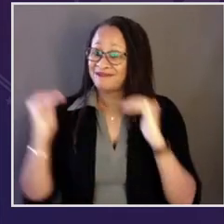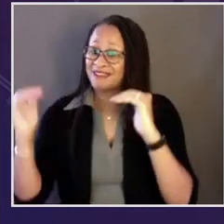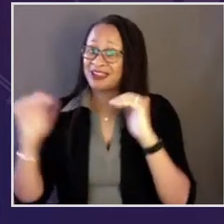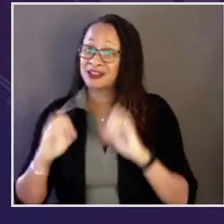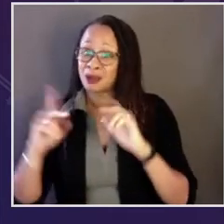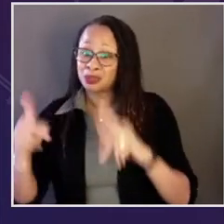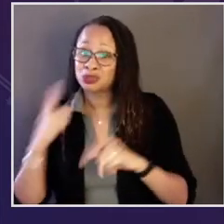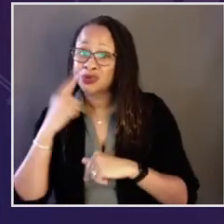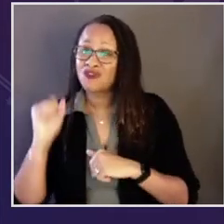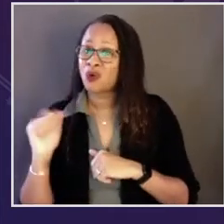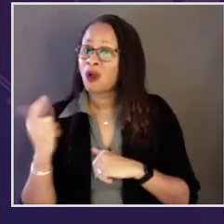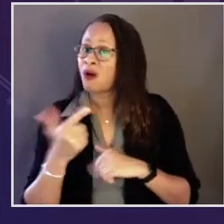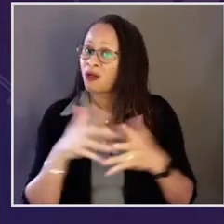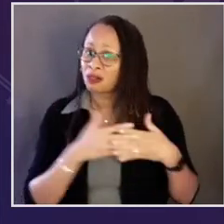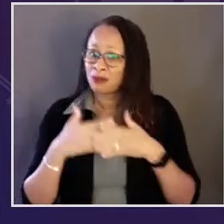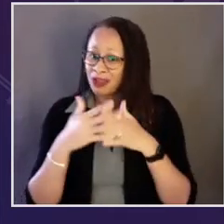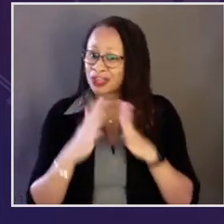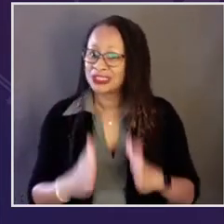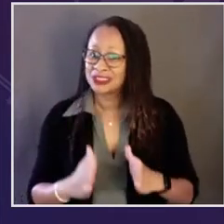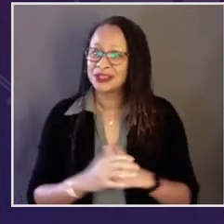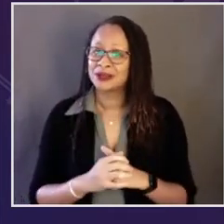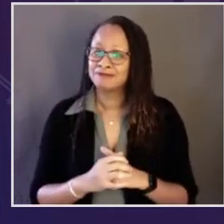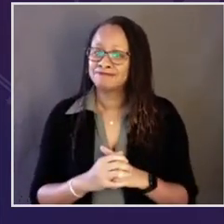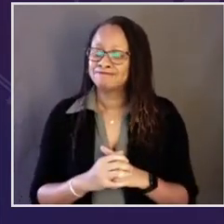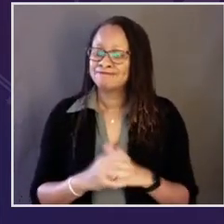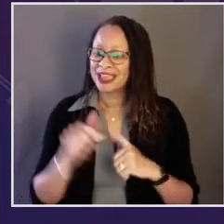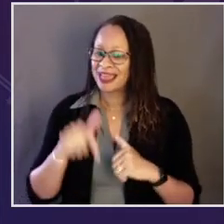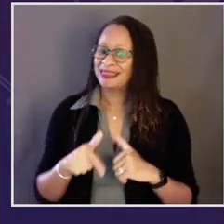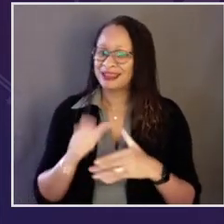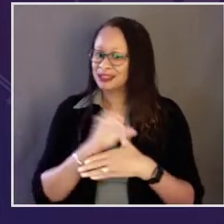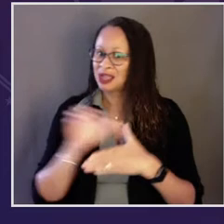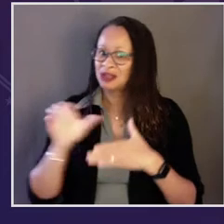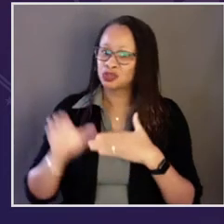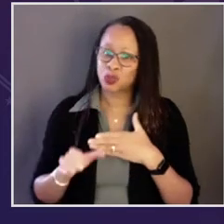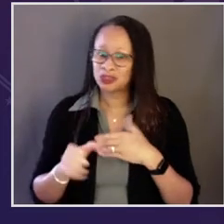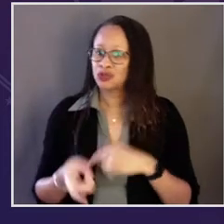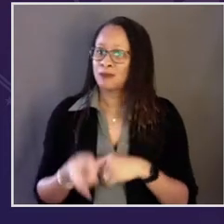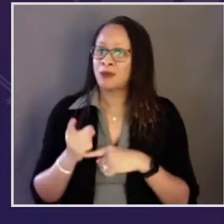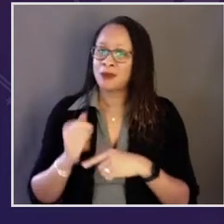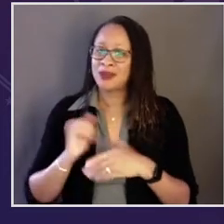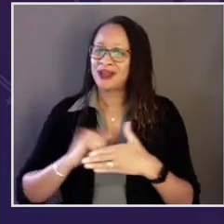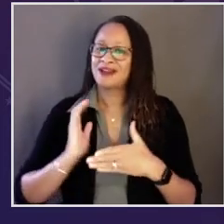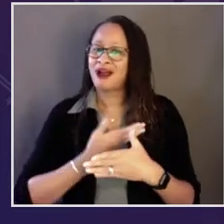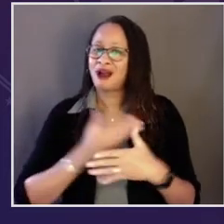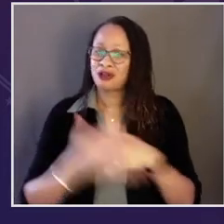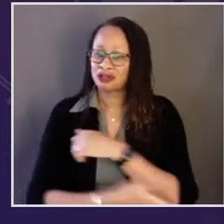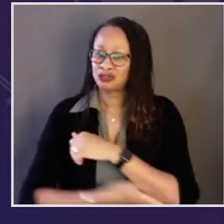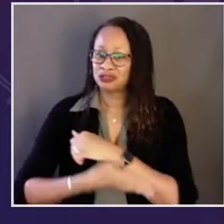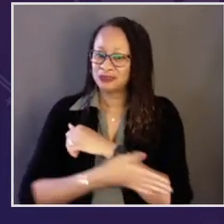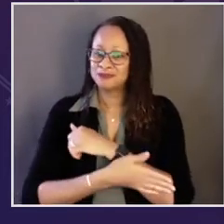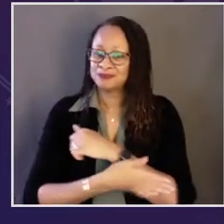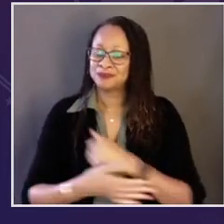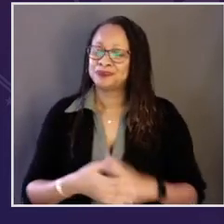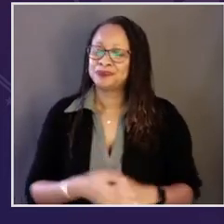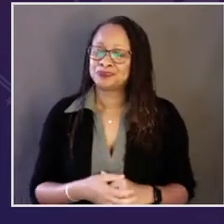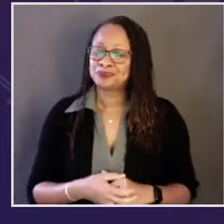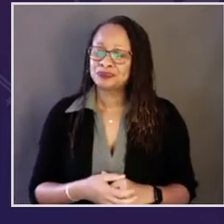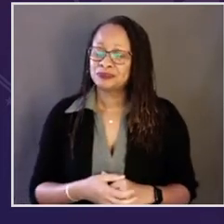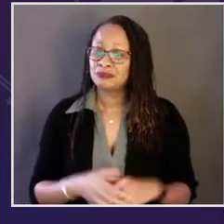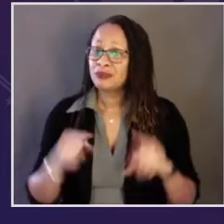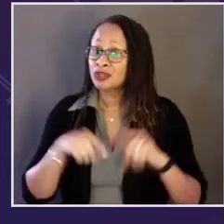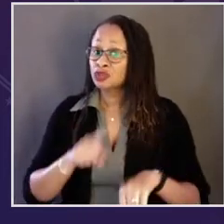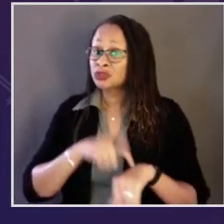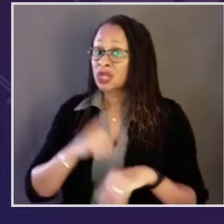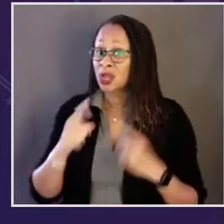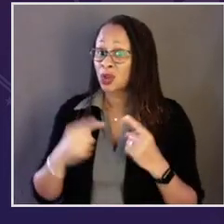and their families, and advance opportunity for all Americans at this consequential